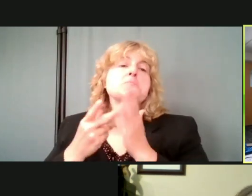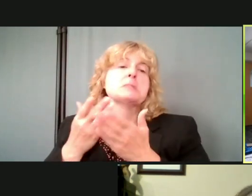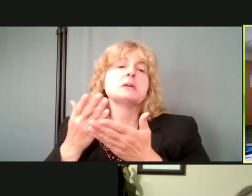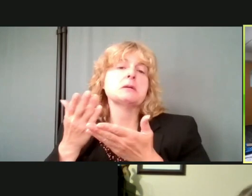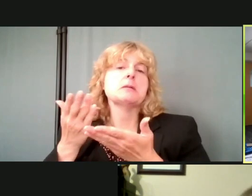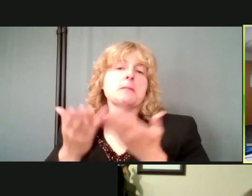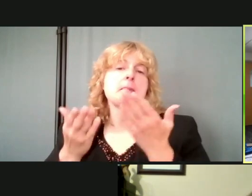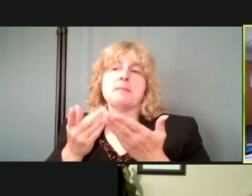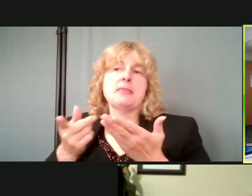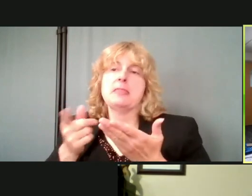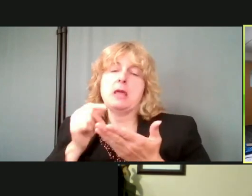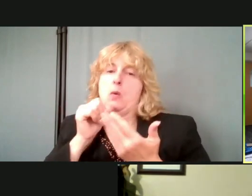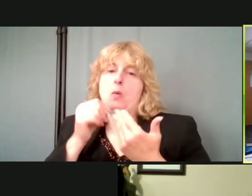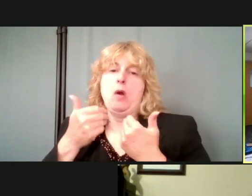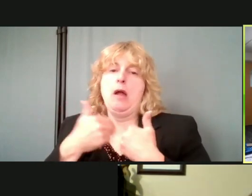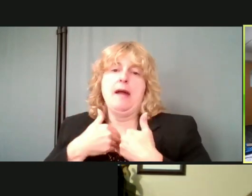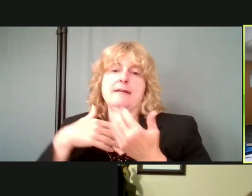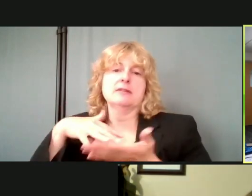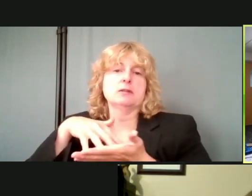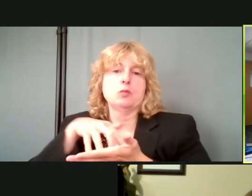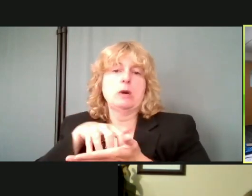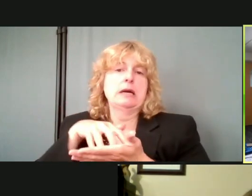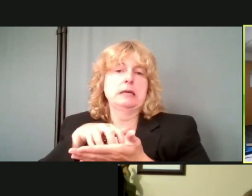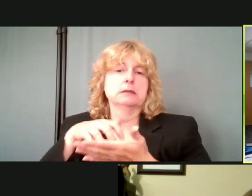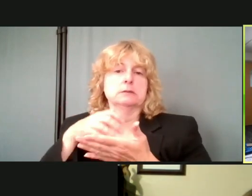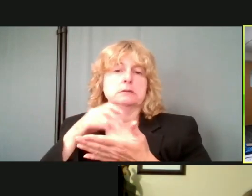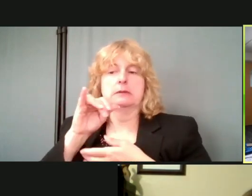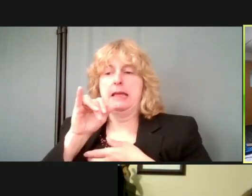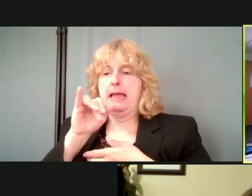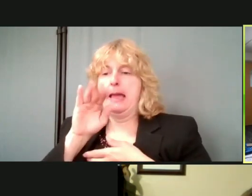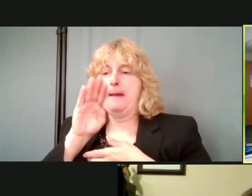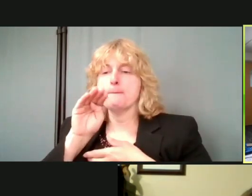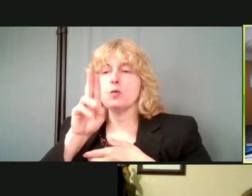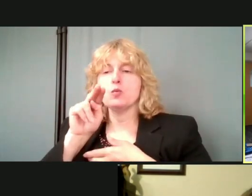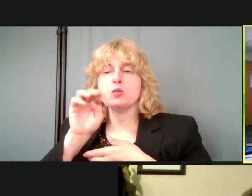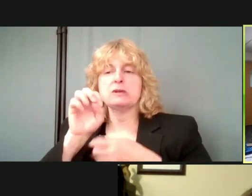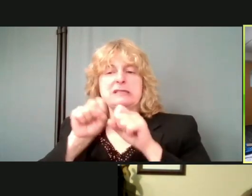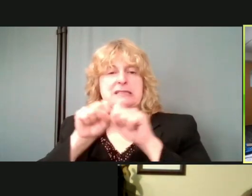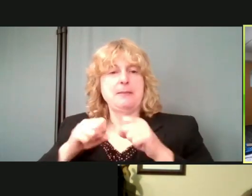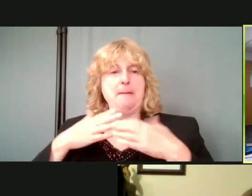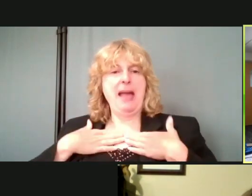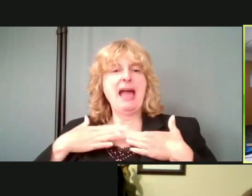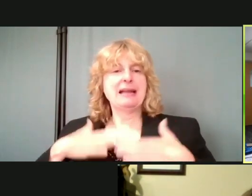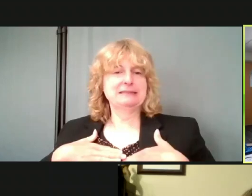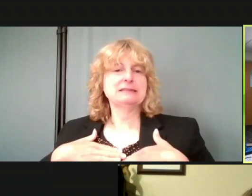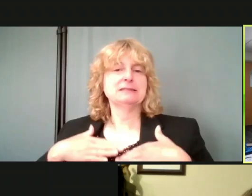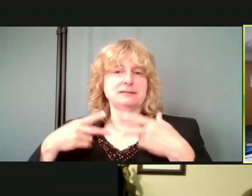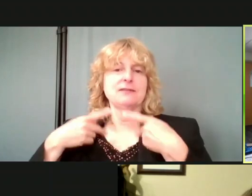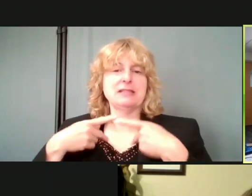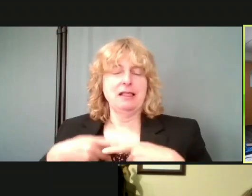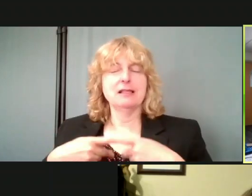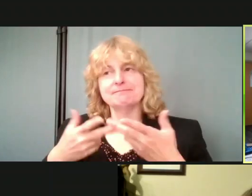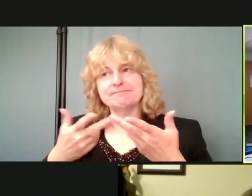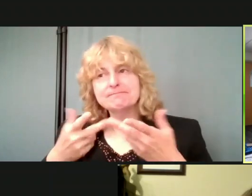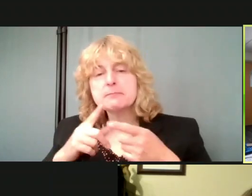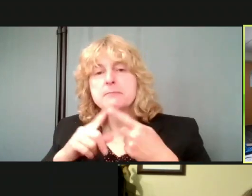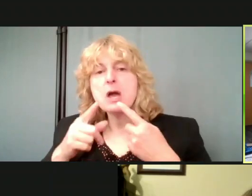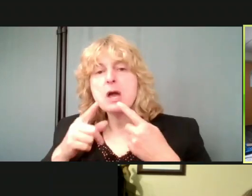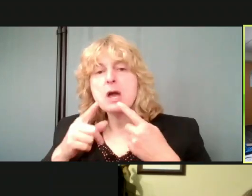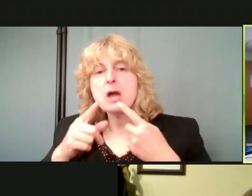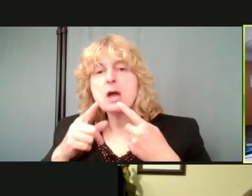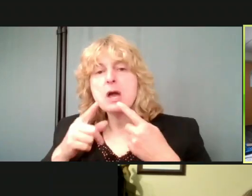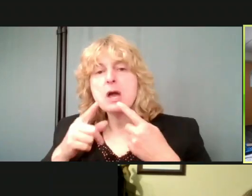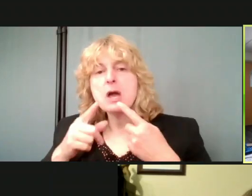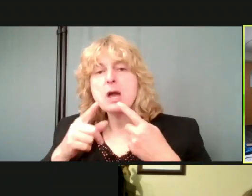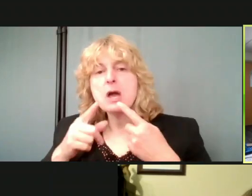they're not going to have a depressed immune system. But, um, you you mentioned kids that, that, they tend to get, uh, cons recurrent ear